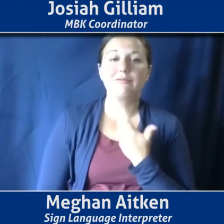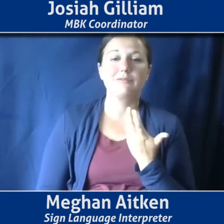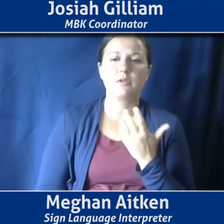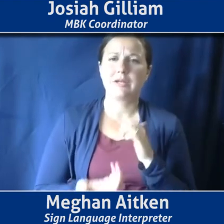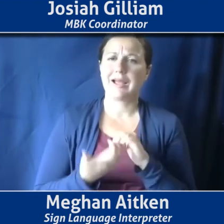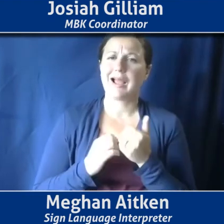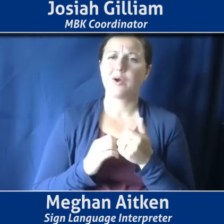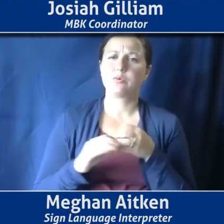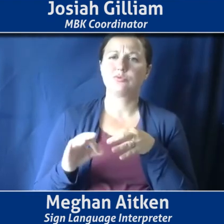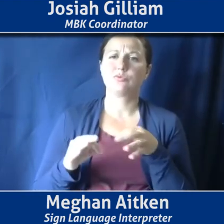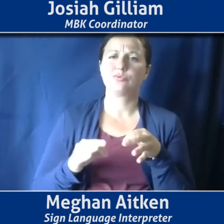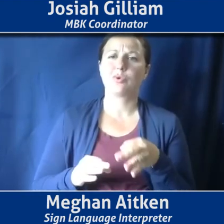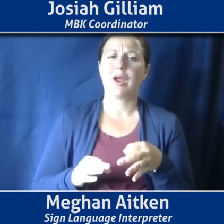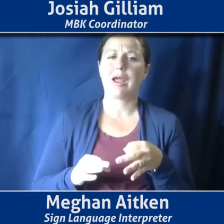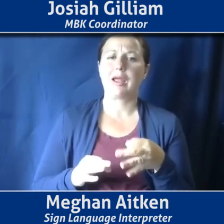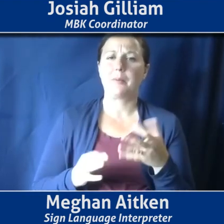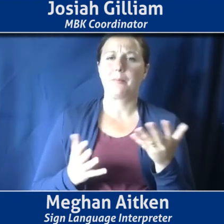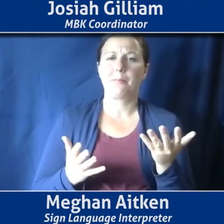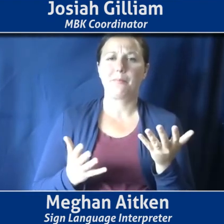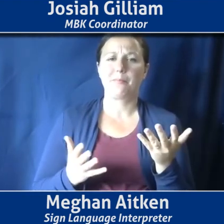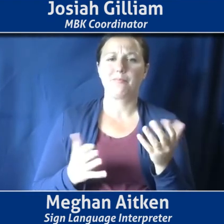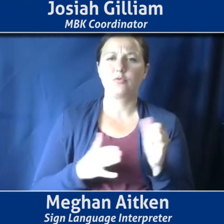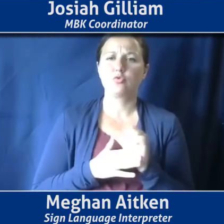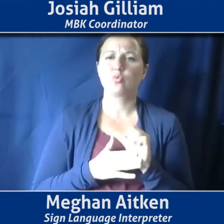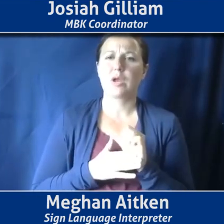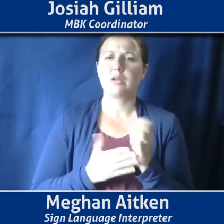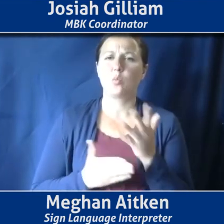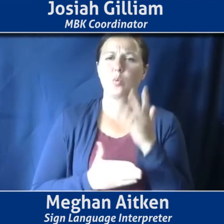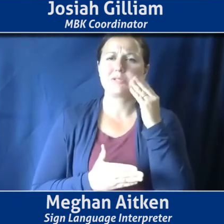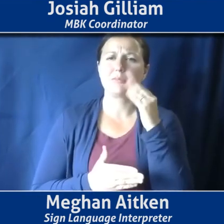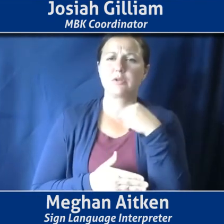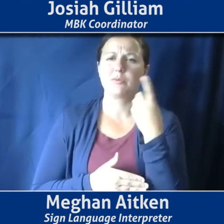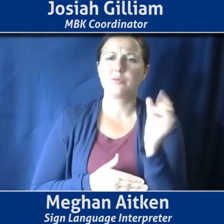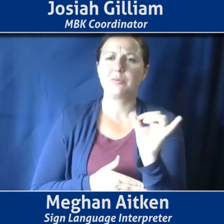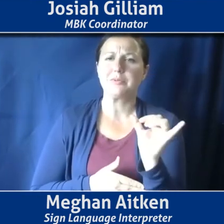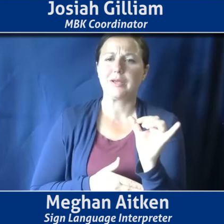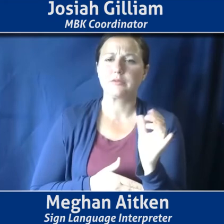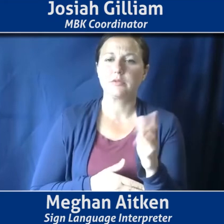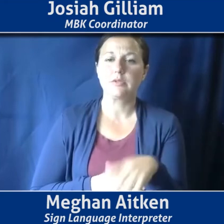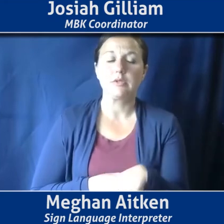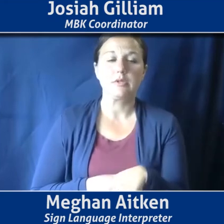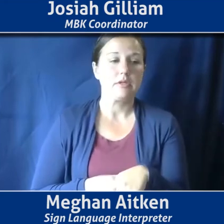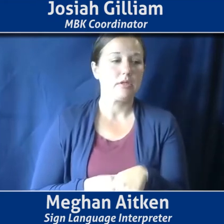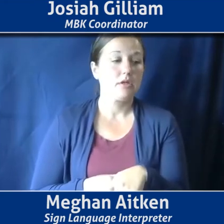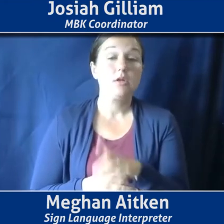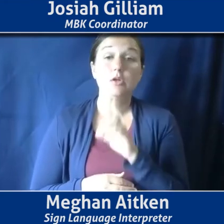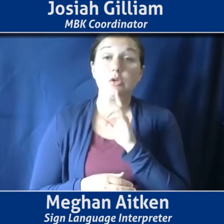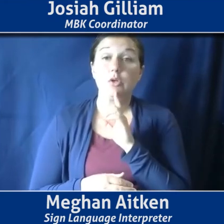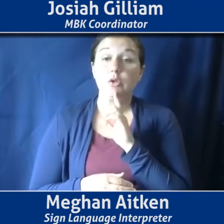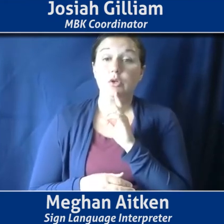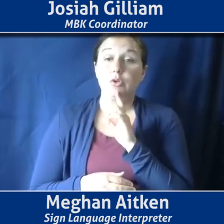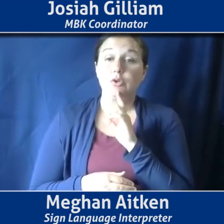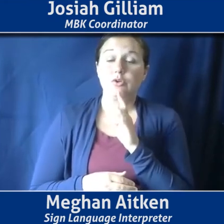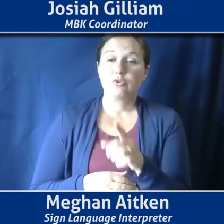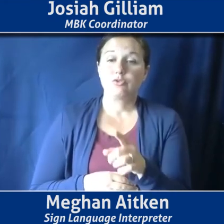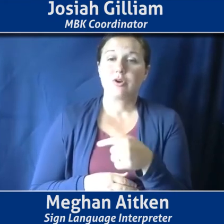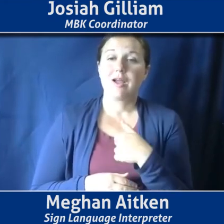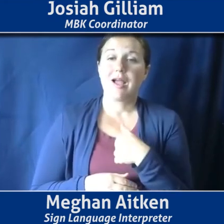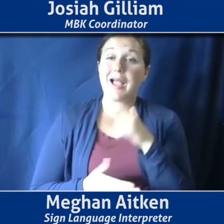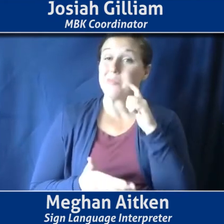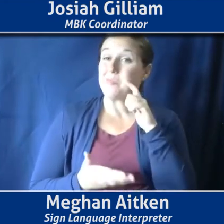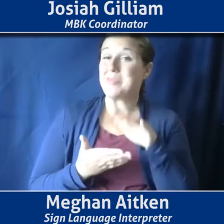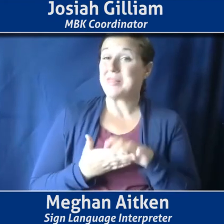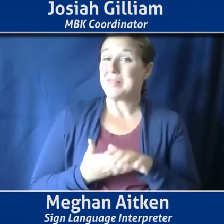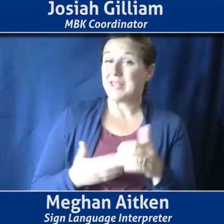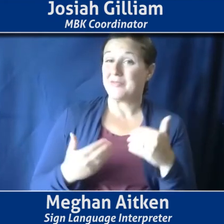you describe what this, um, you know, training and experience looks like? Sure thing. And I actually believe that we do have a recorded version that we can share